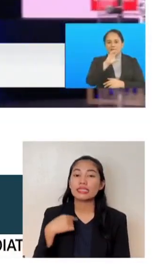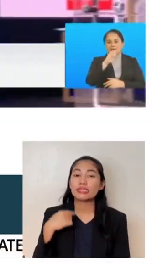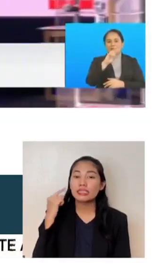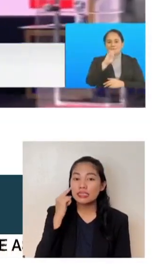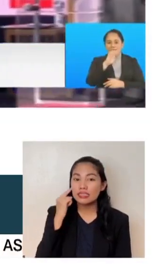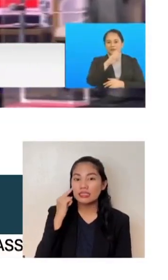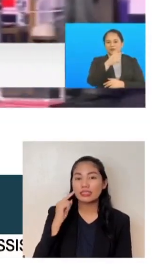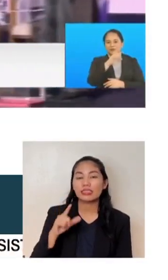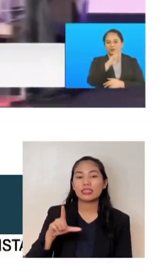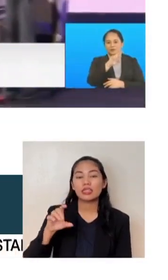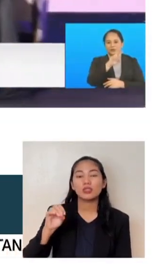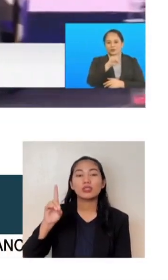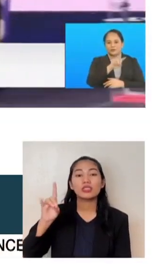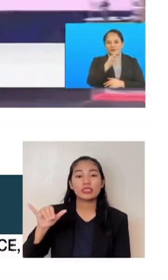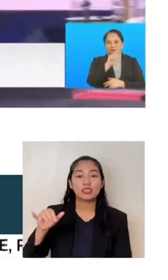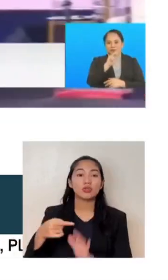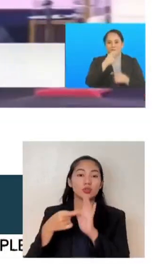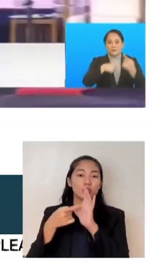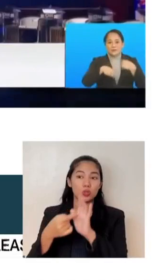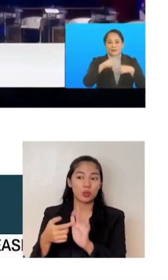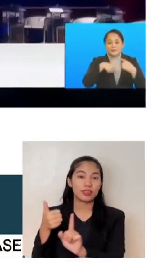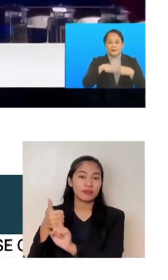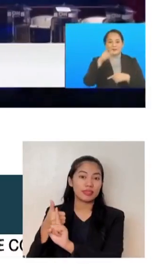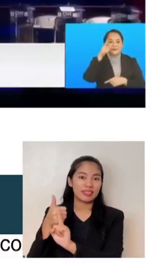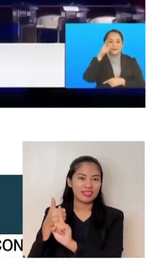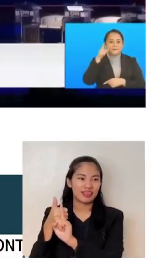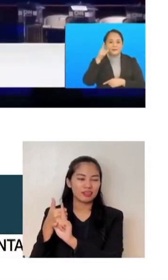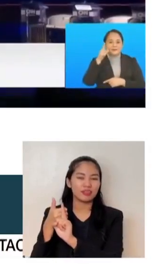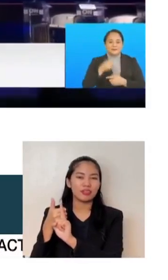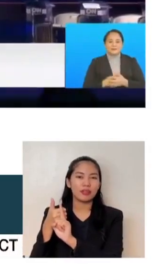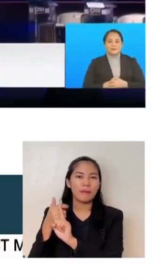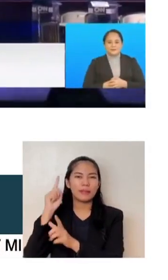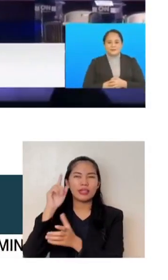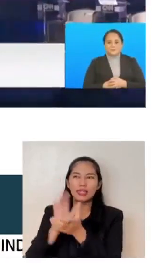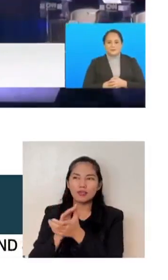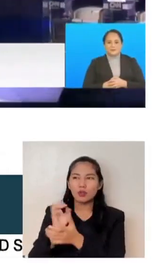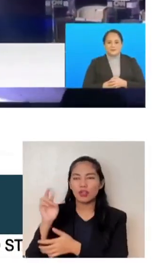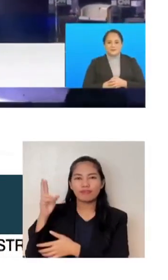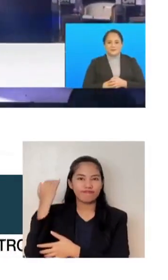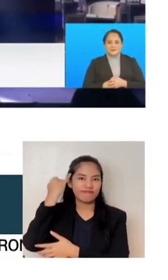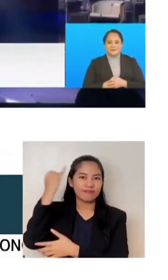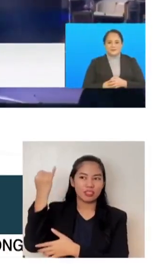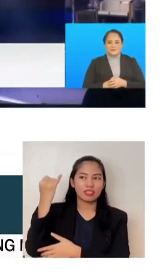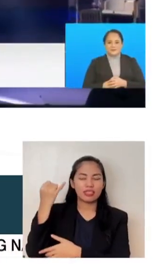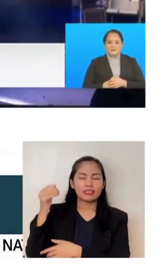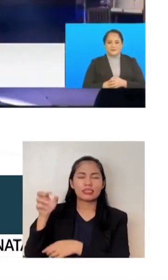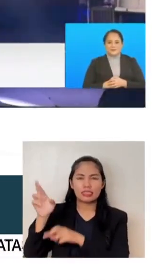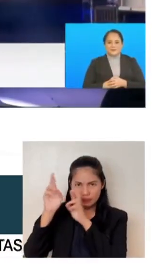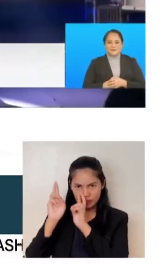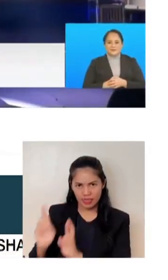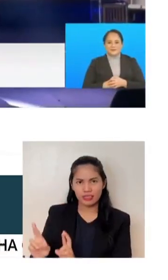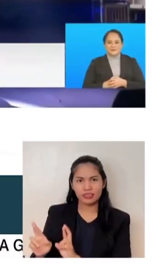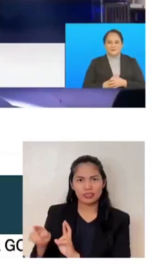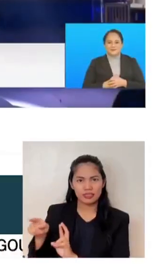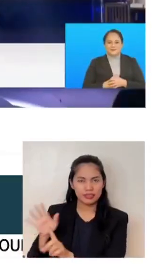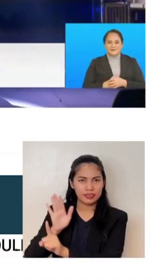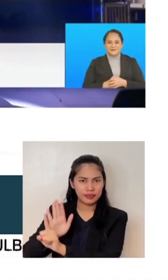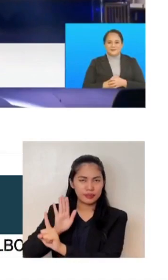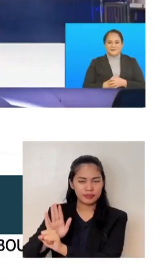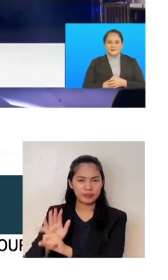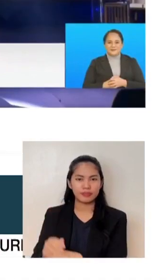Kaliody shows his ideology. And again, that's something to respect in his case.